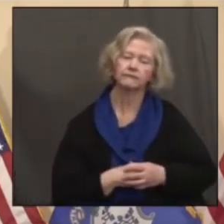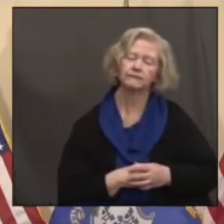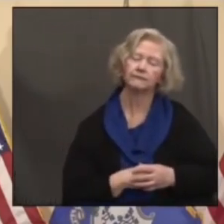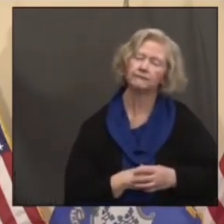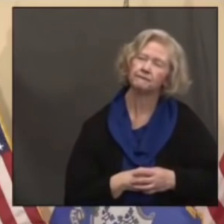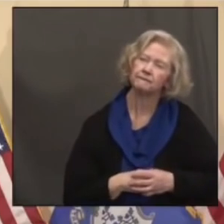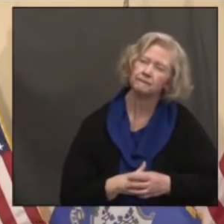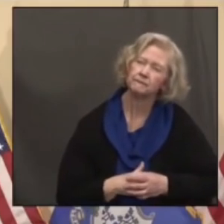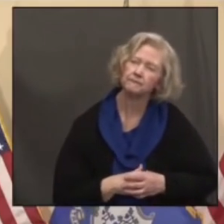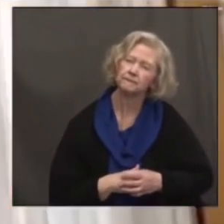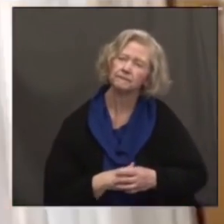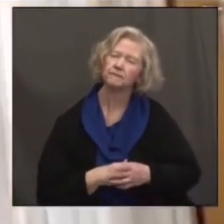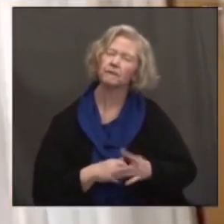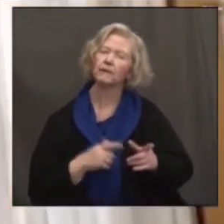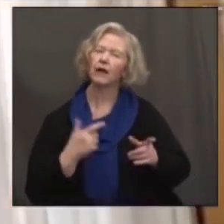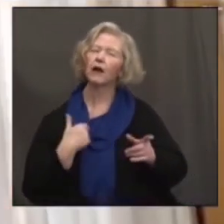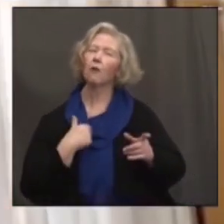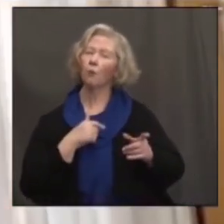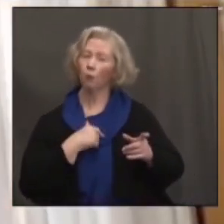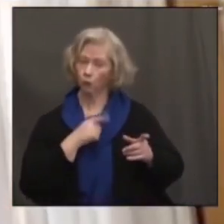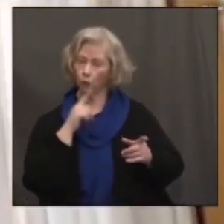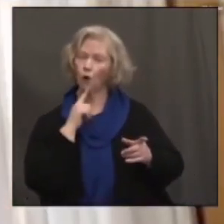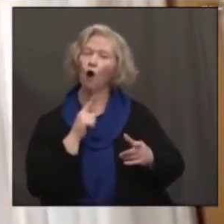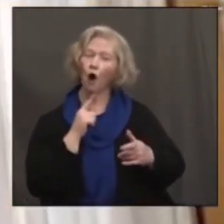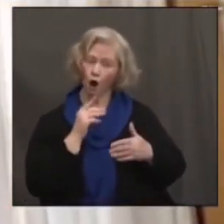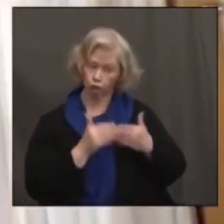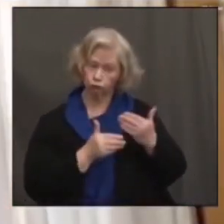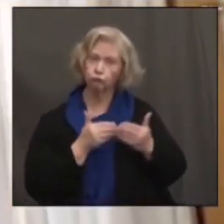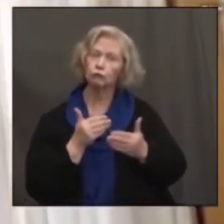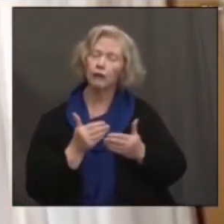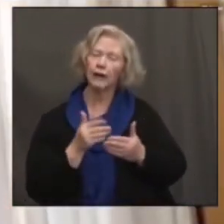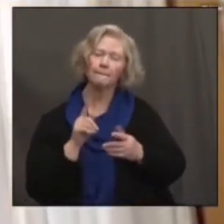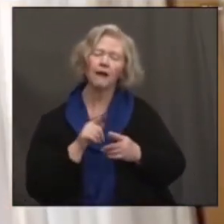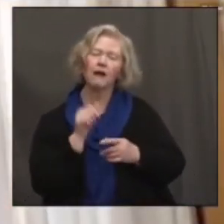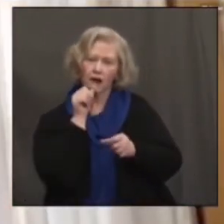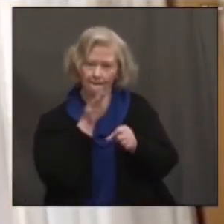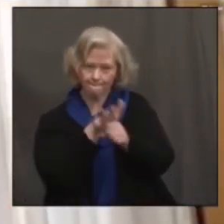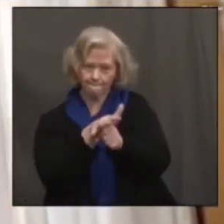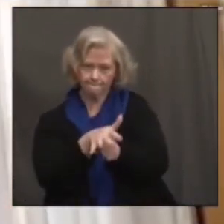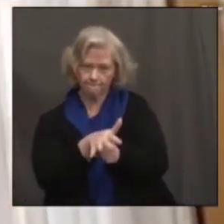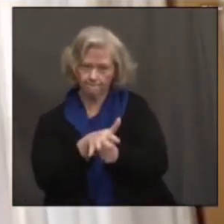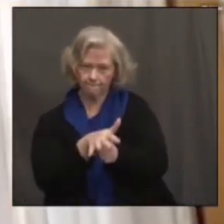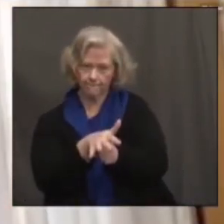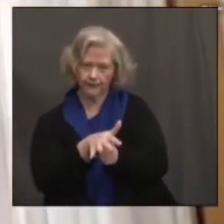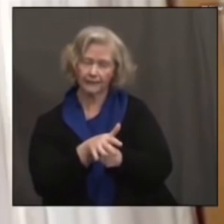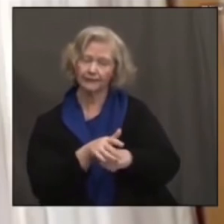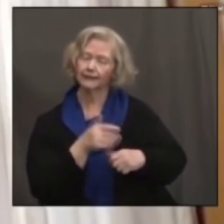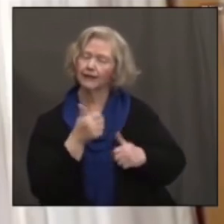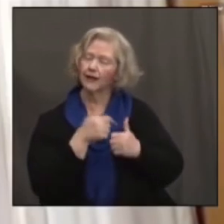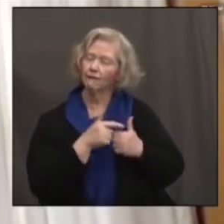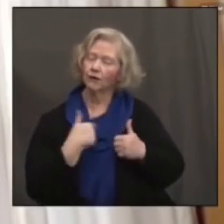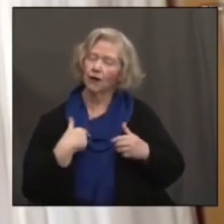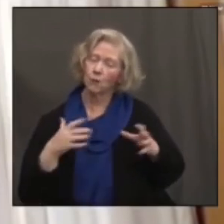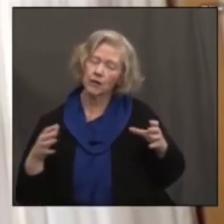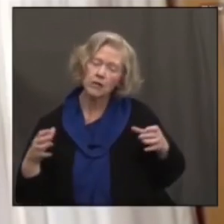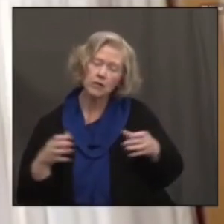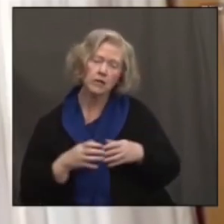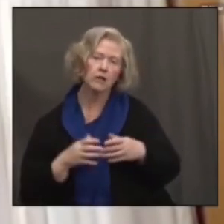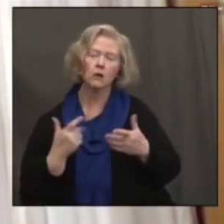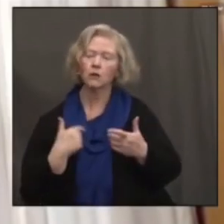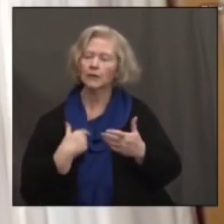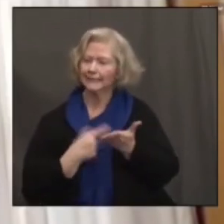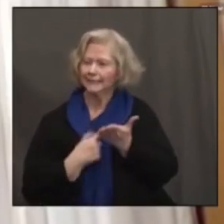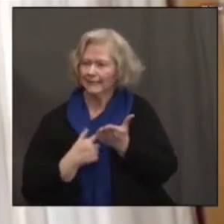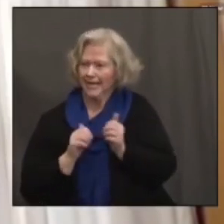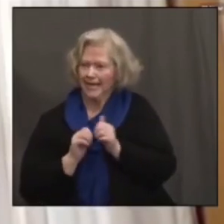I think we're making progress. I don't think we're making enough progress. Like, Governor, every time we meet, we're talking about, you know, what more